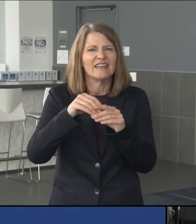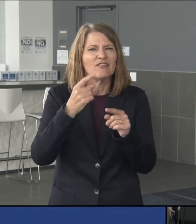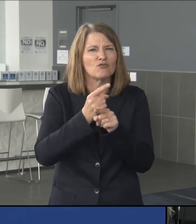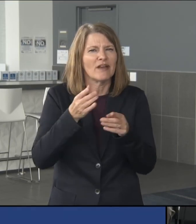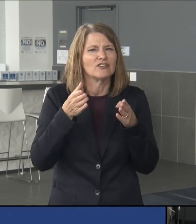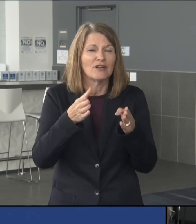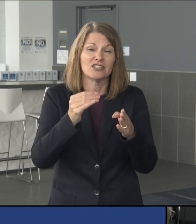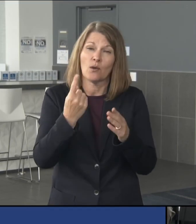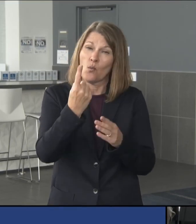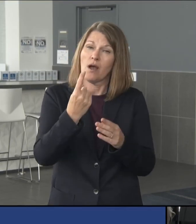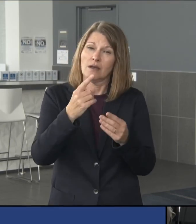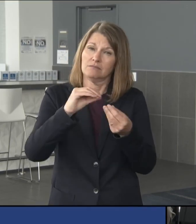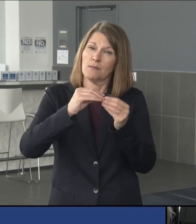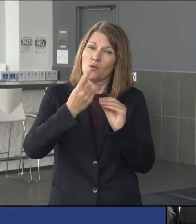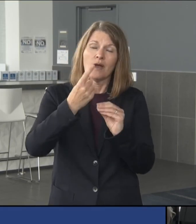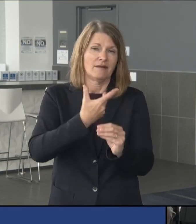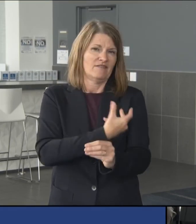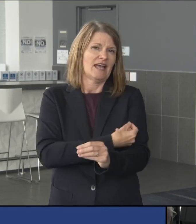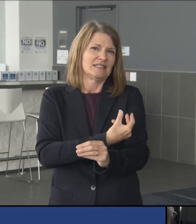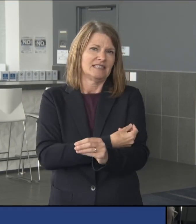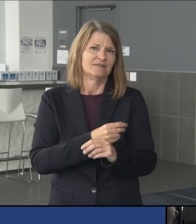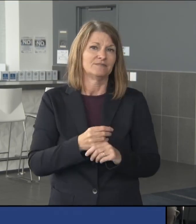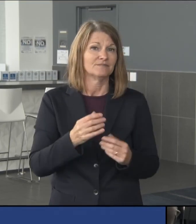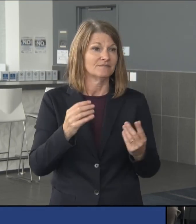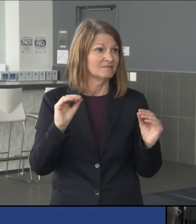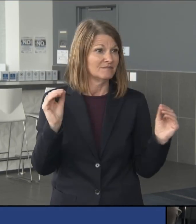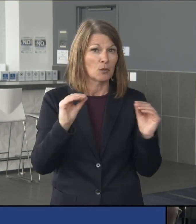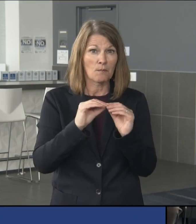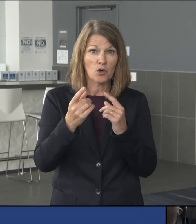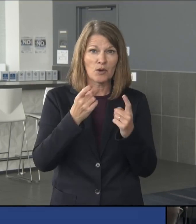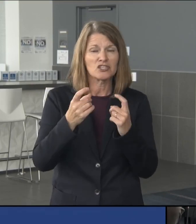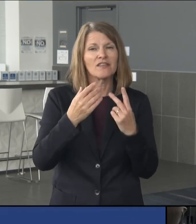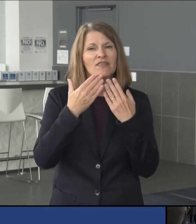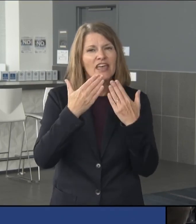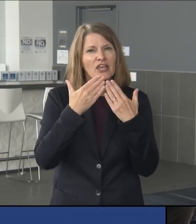Sure. Okay. Anything else? All right. Thanks a lot, everybody.